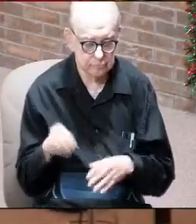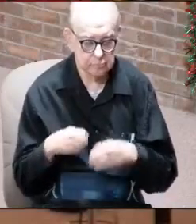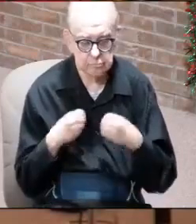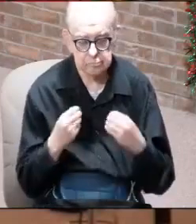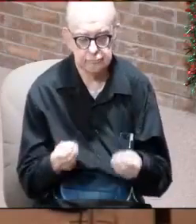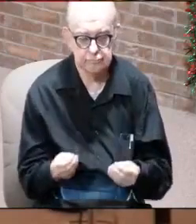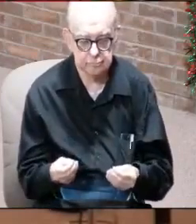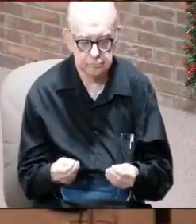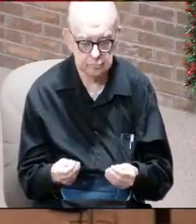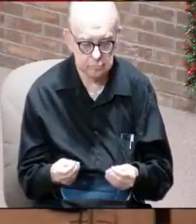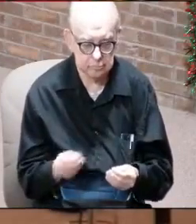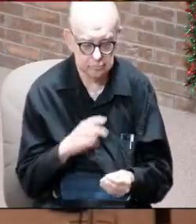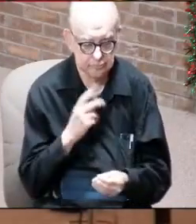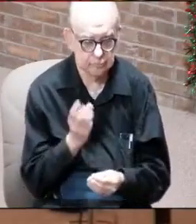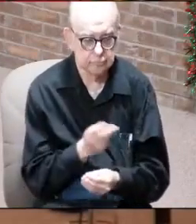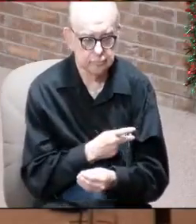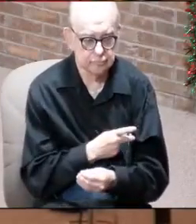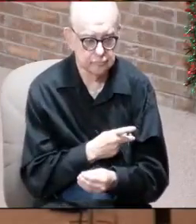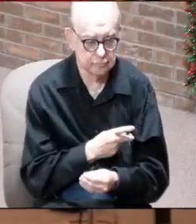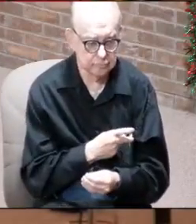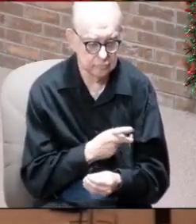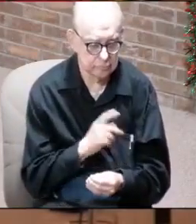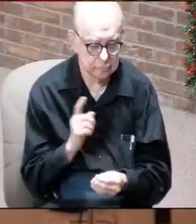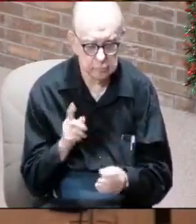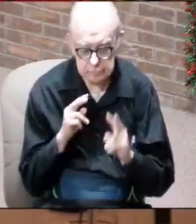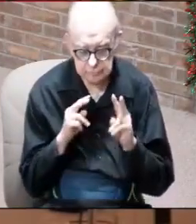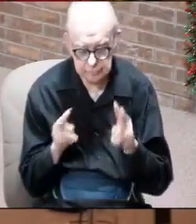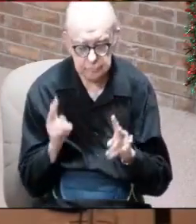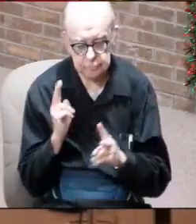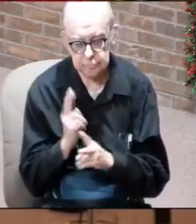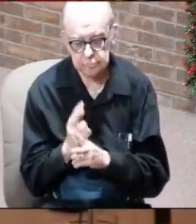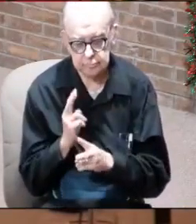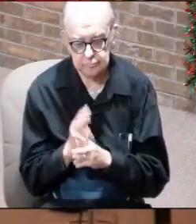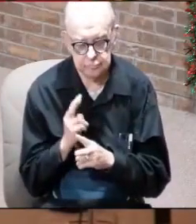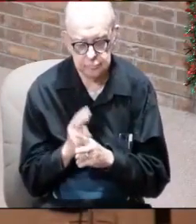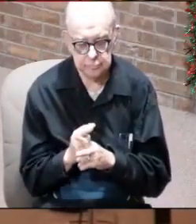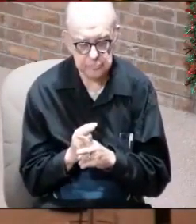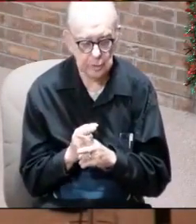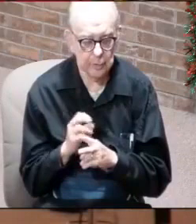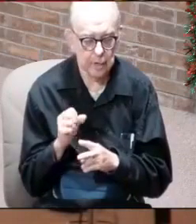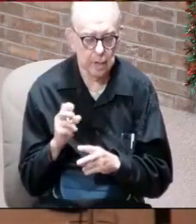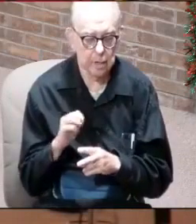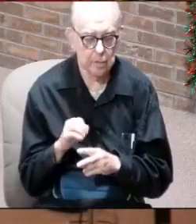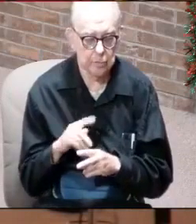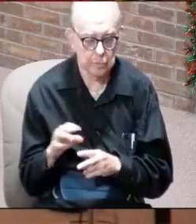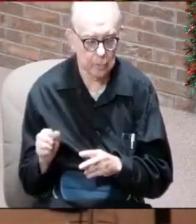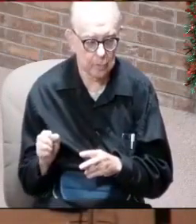given power to watch over the scrolls.